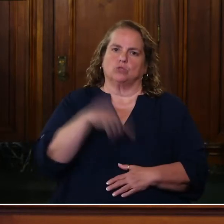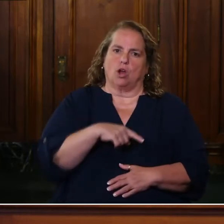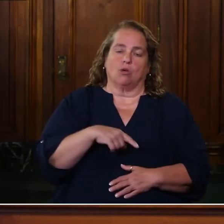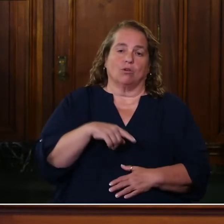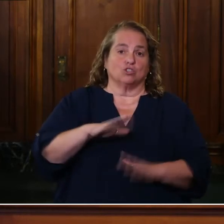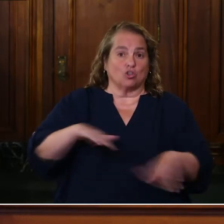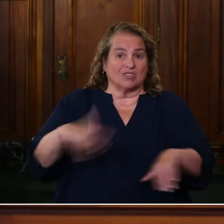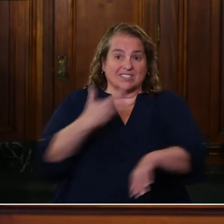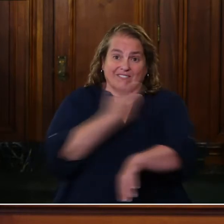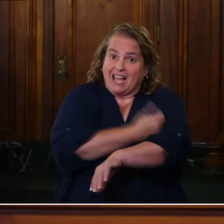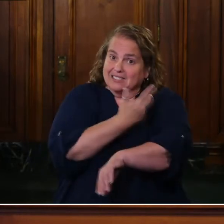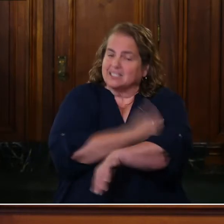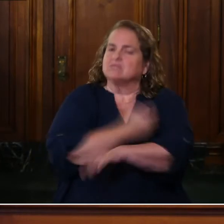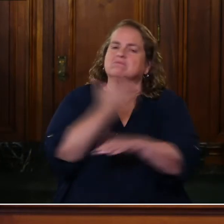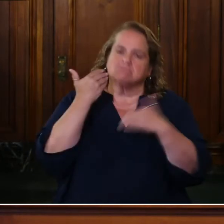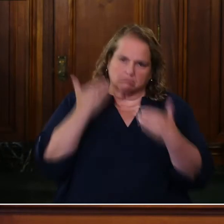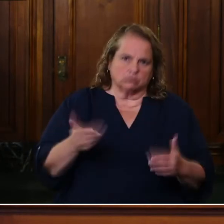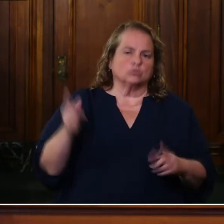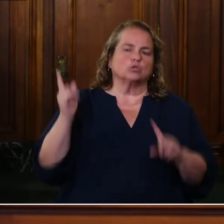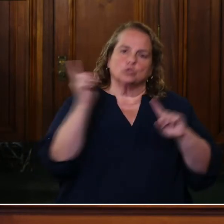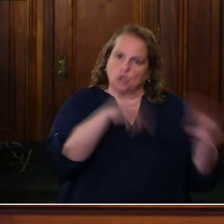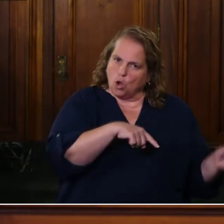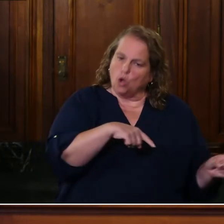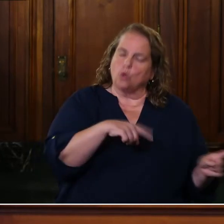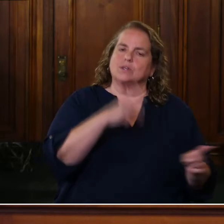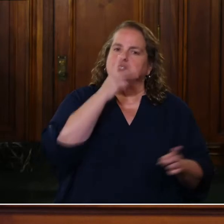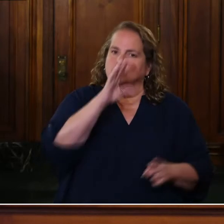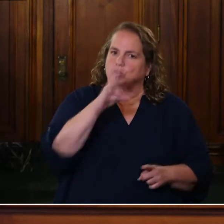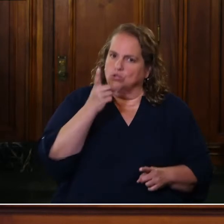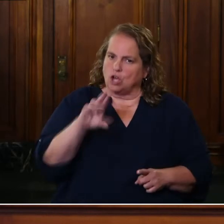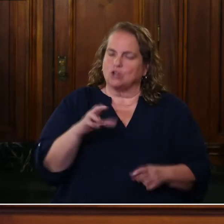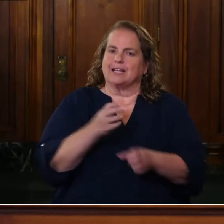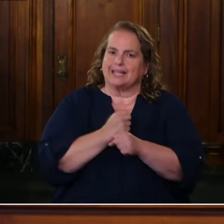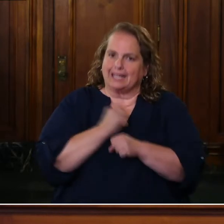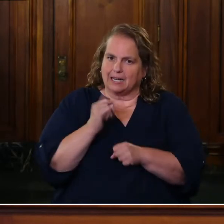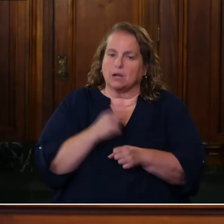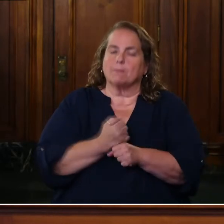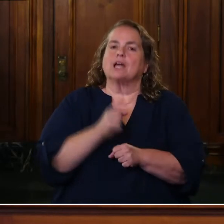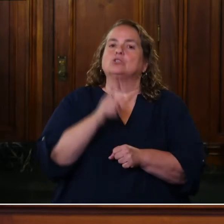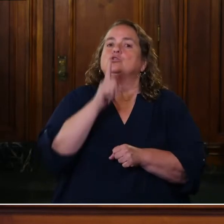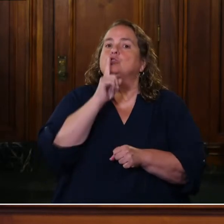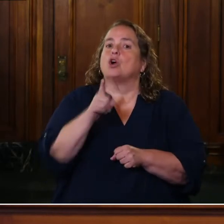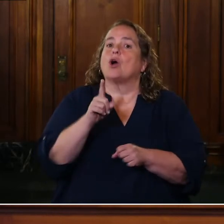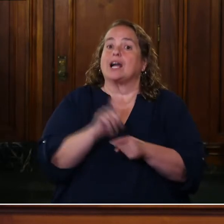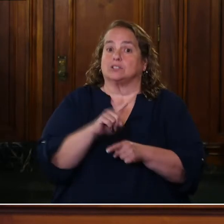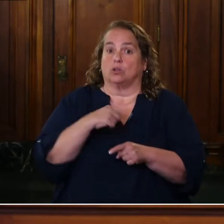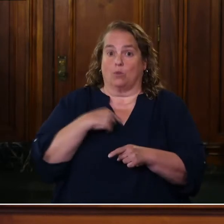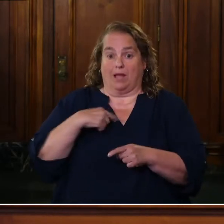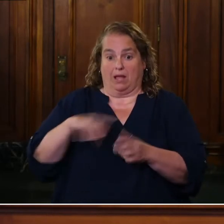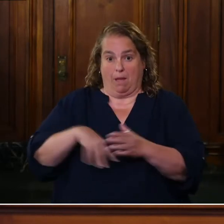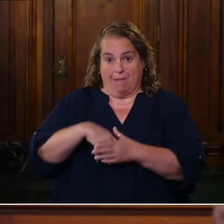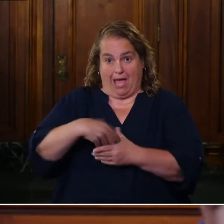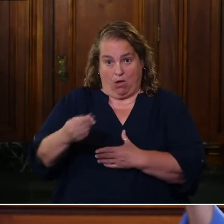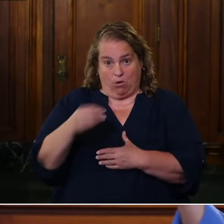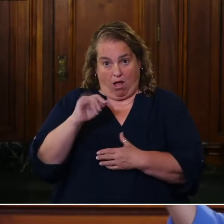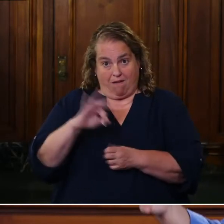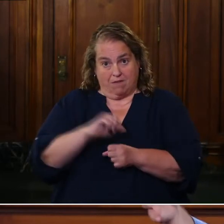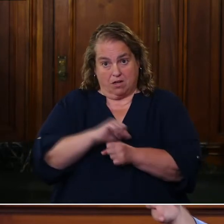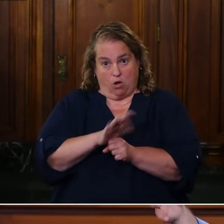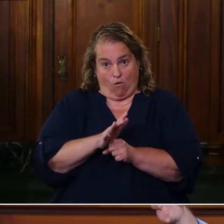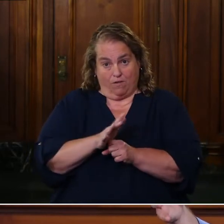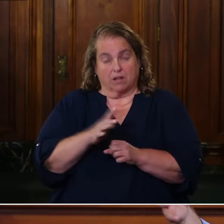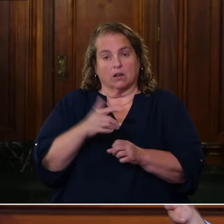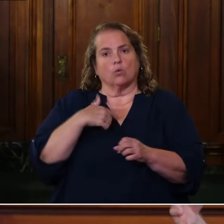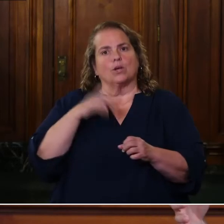vaccinations, now is the time to go back and get them. Let's make sure that as we come out of this, we do the things to be